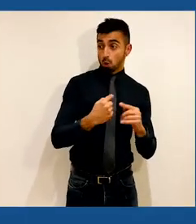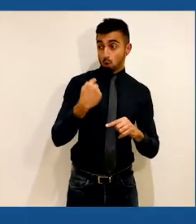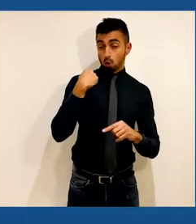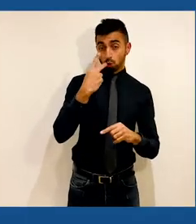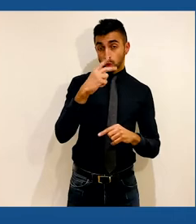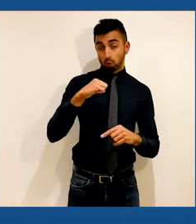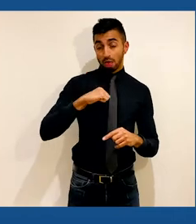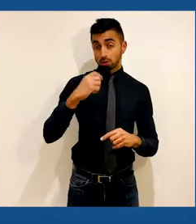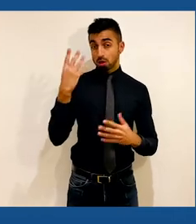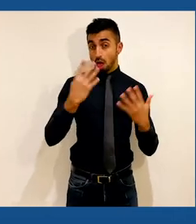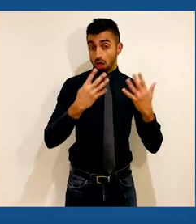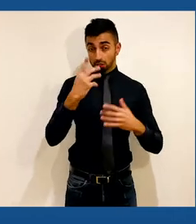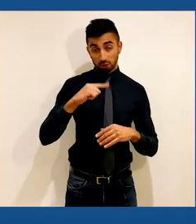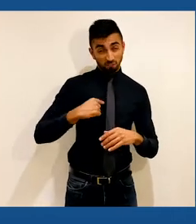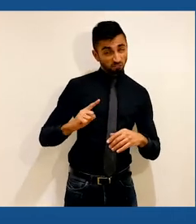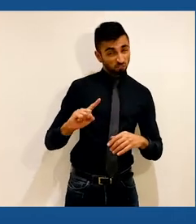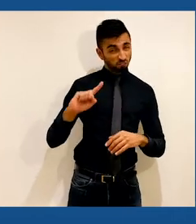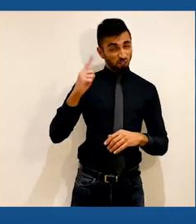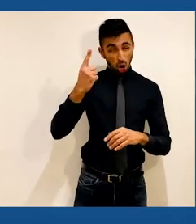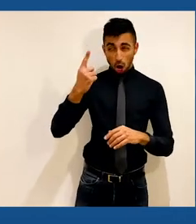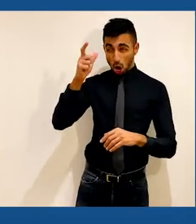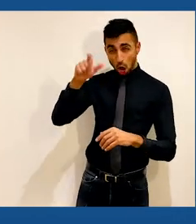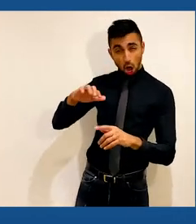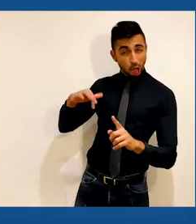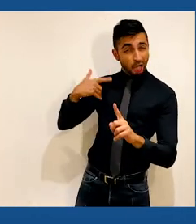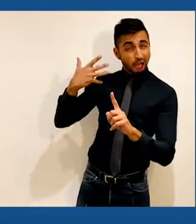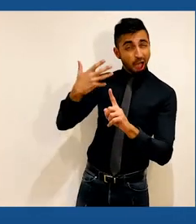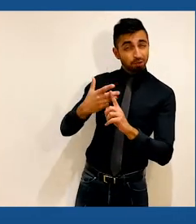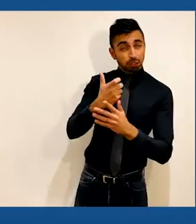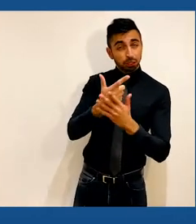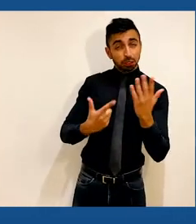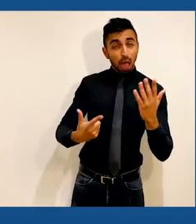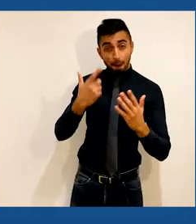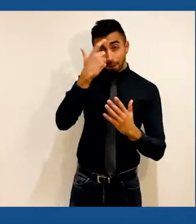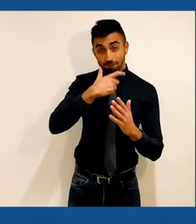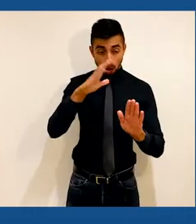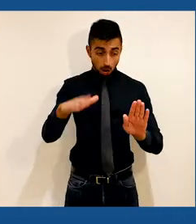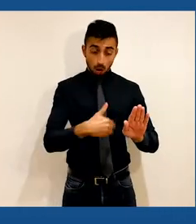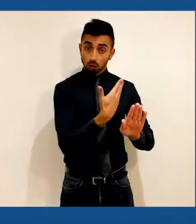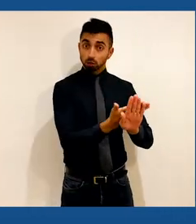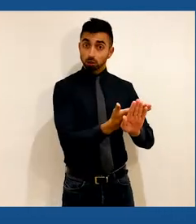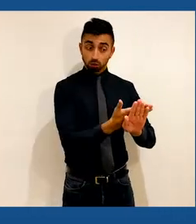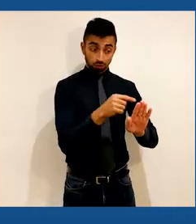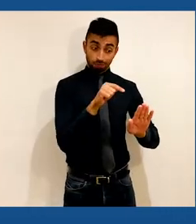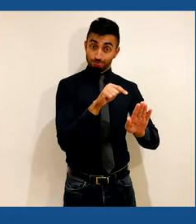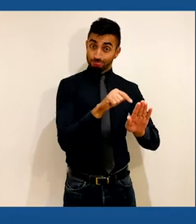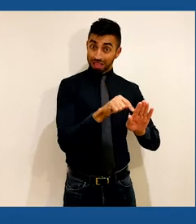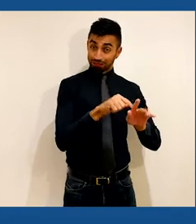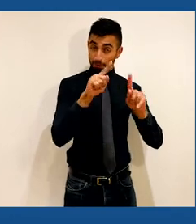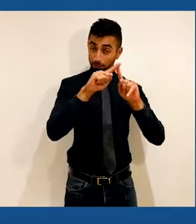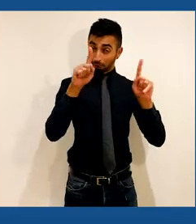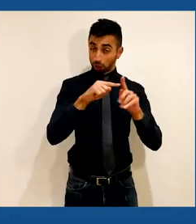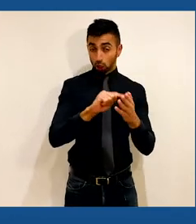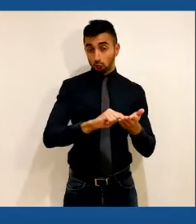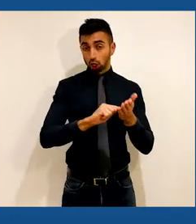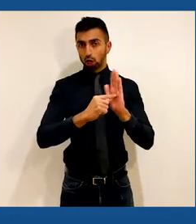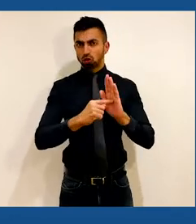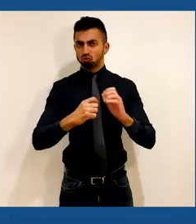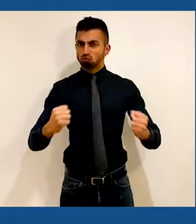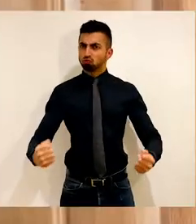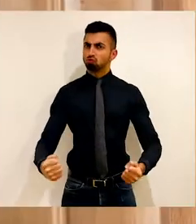Photographed by Peter Lindbergh, the image personified strength, dignity and power.